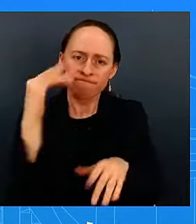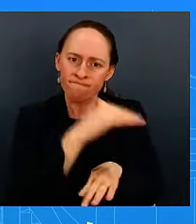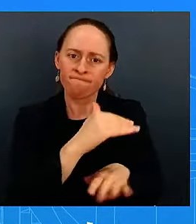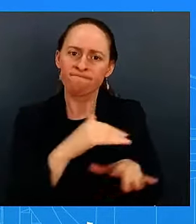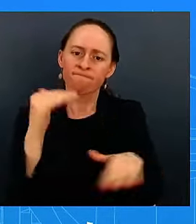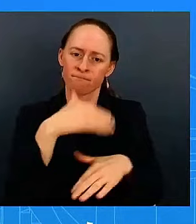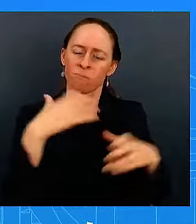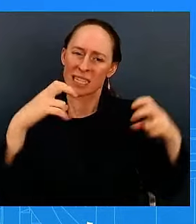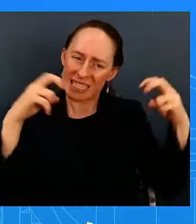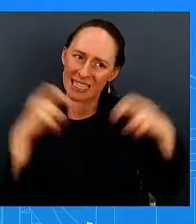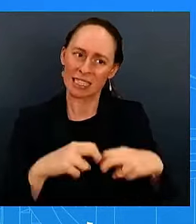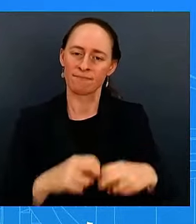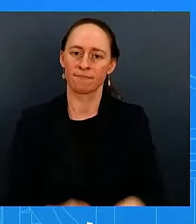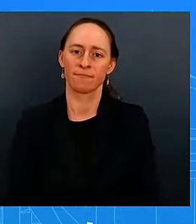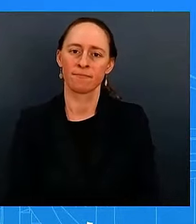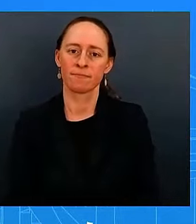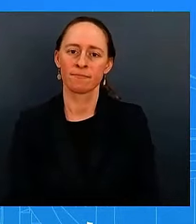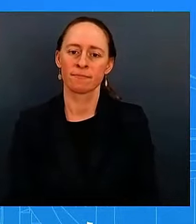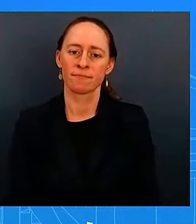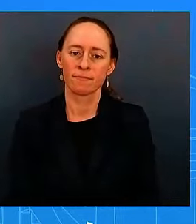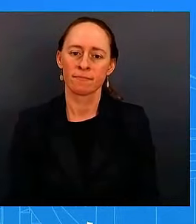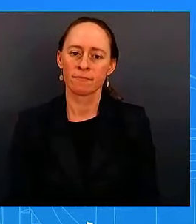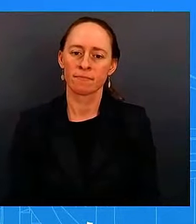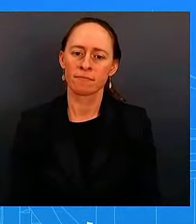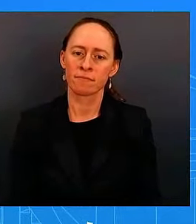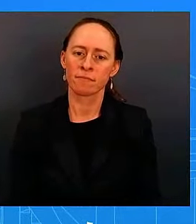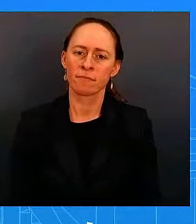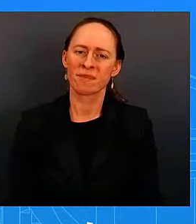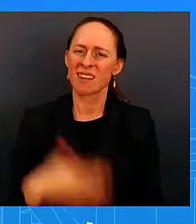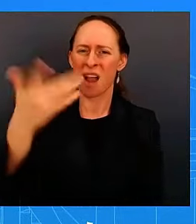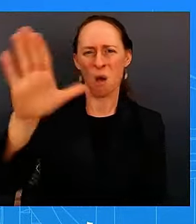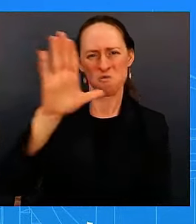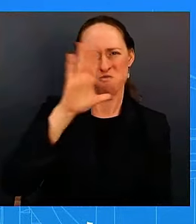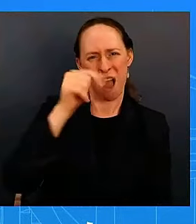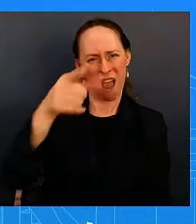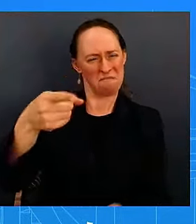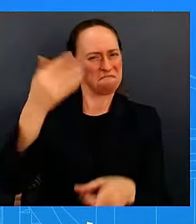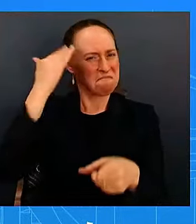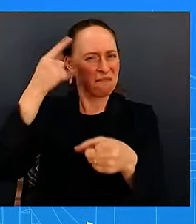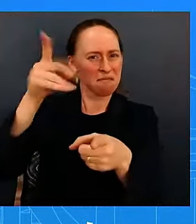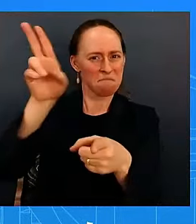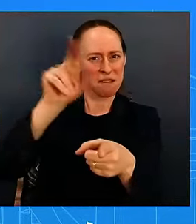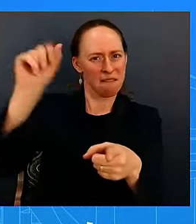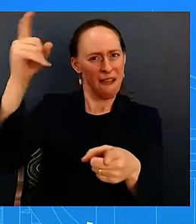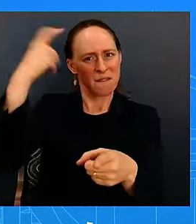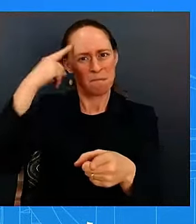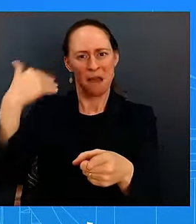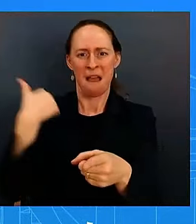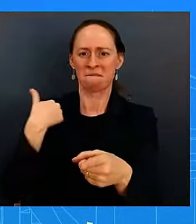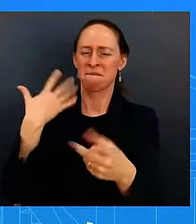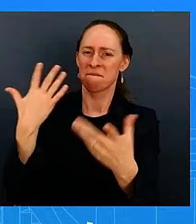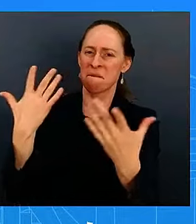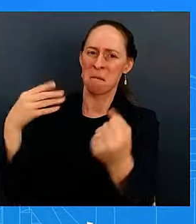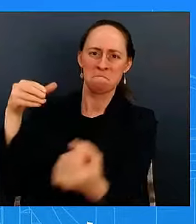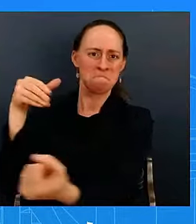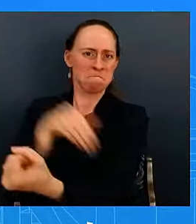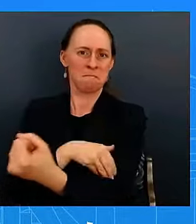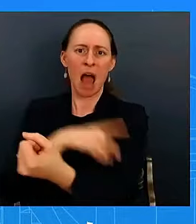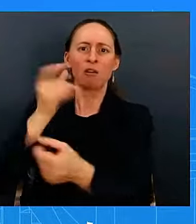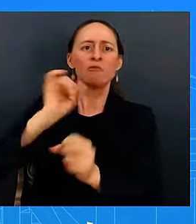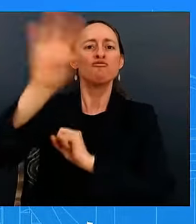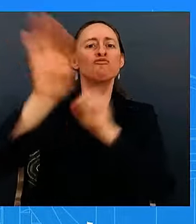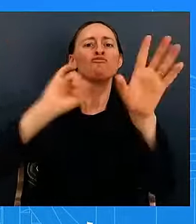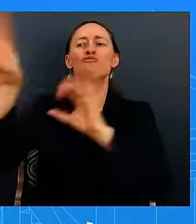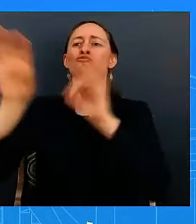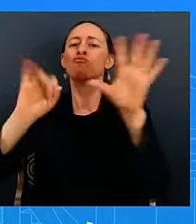levers that you have you know the us is sending weapon shipments to israel why not in other